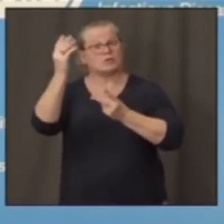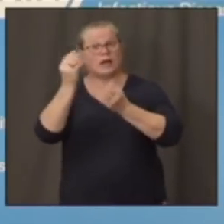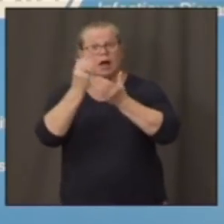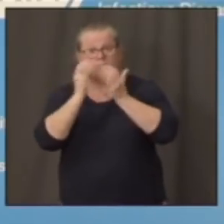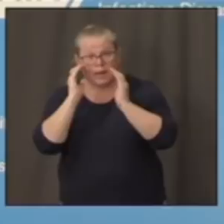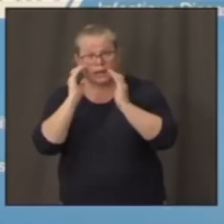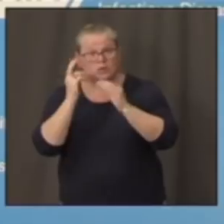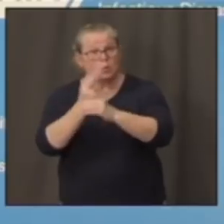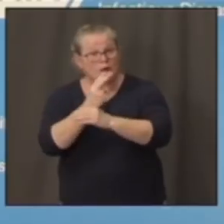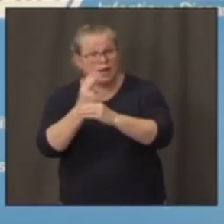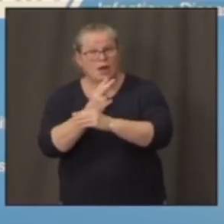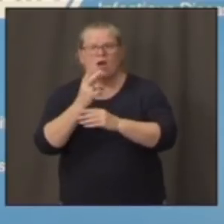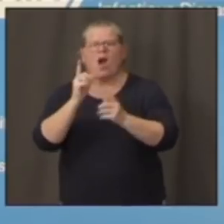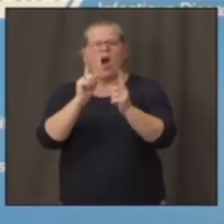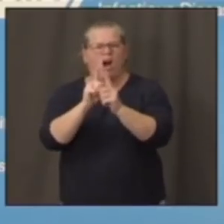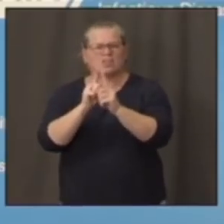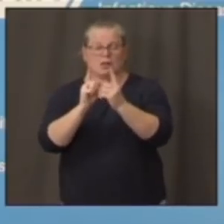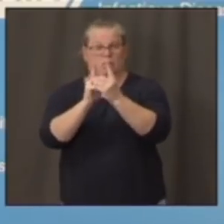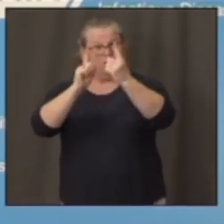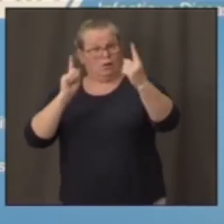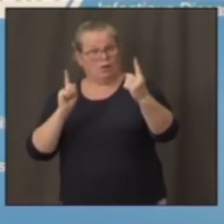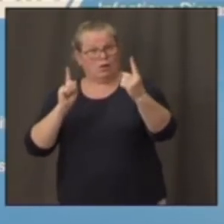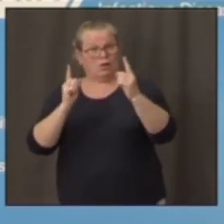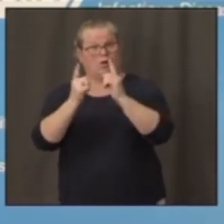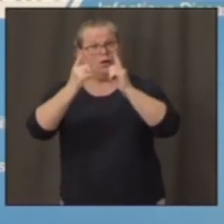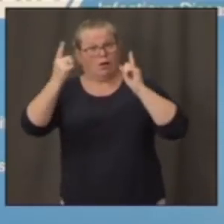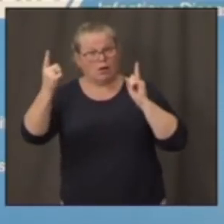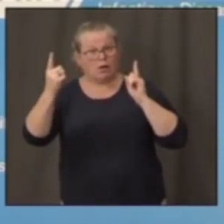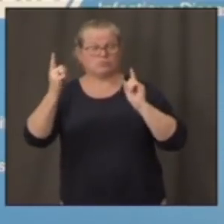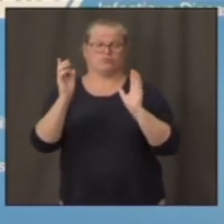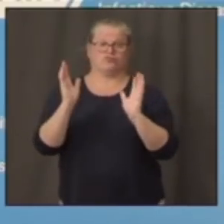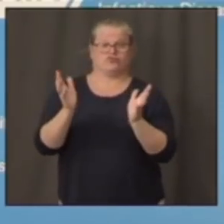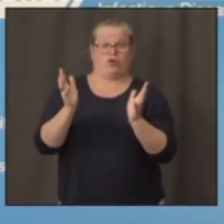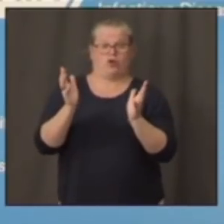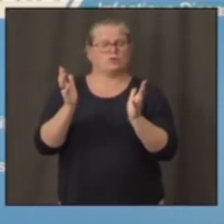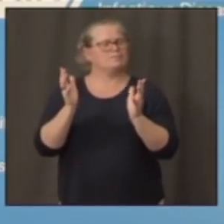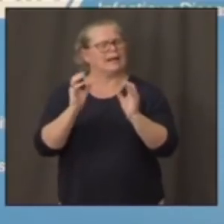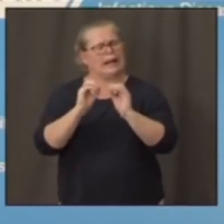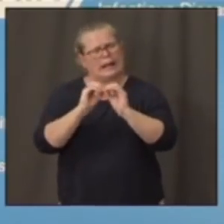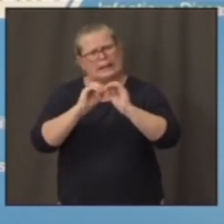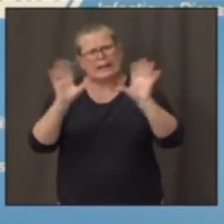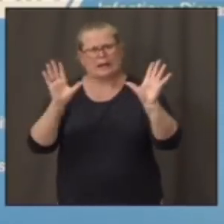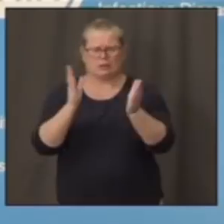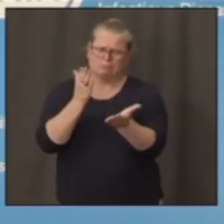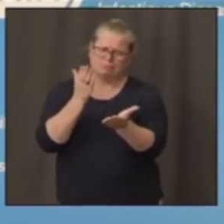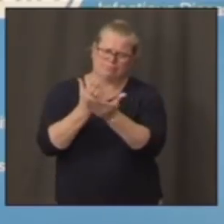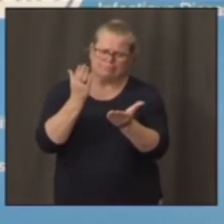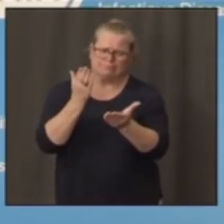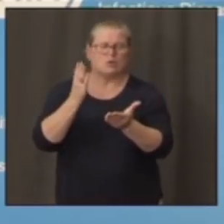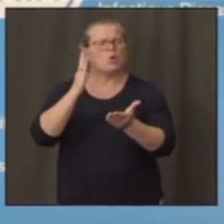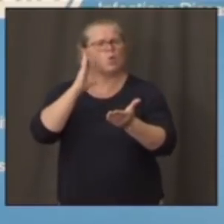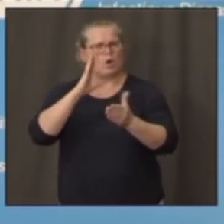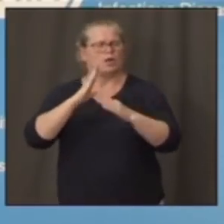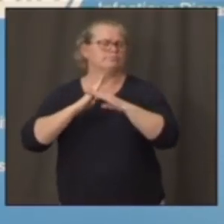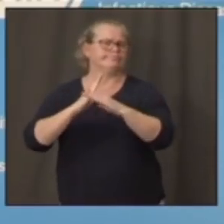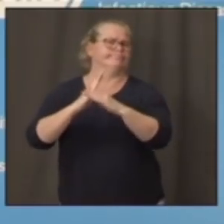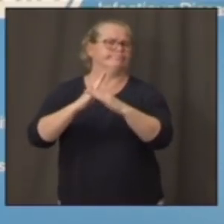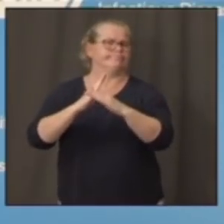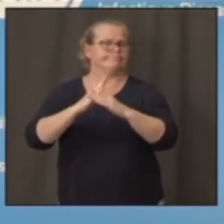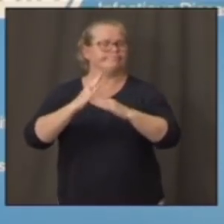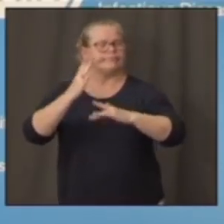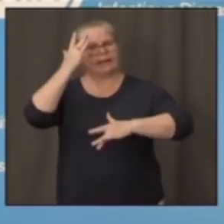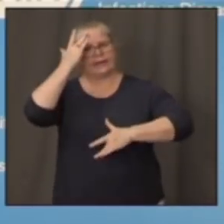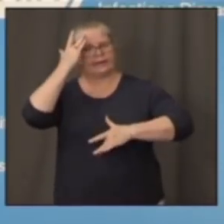distance clearly, clearly, is beneficial in preventing the surgence of infection and